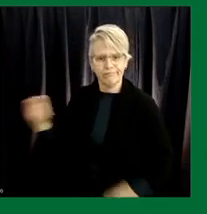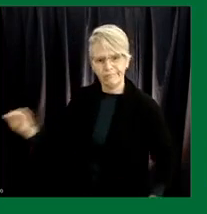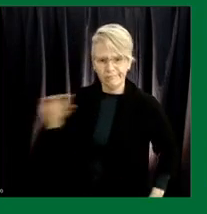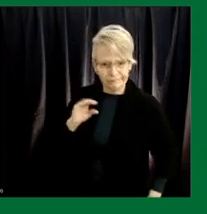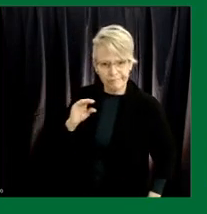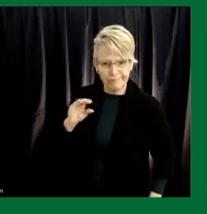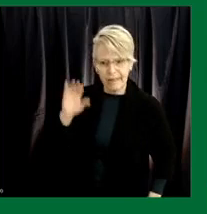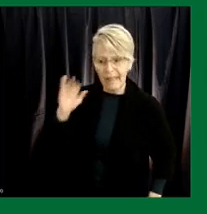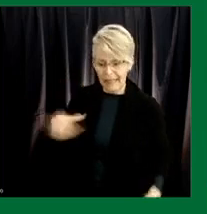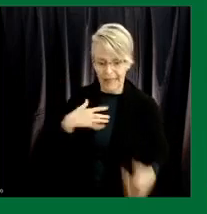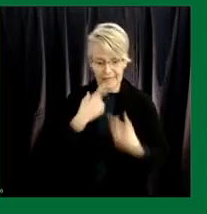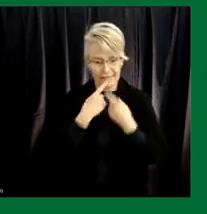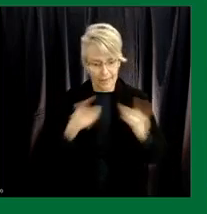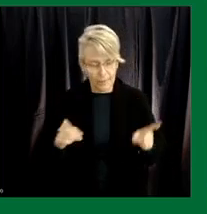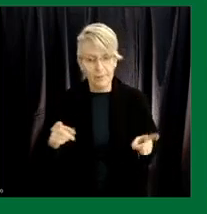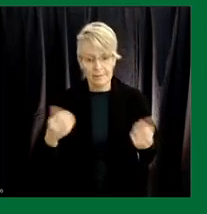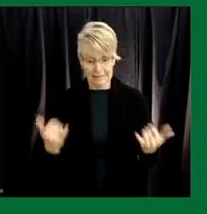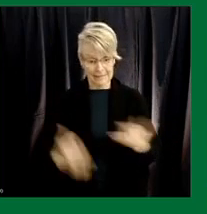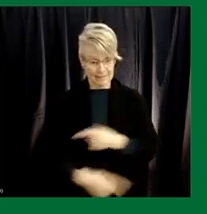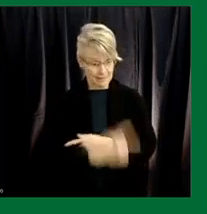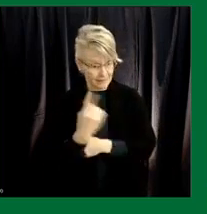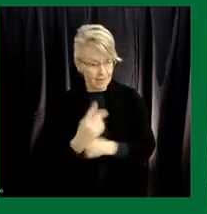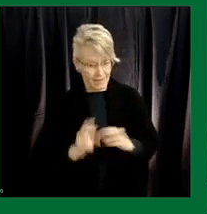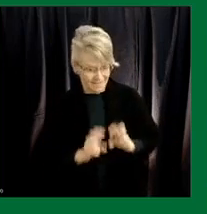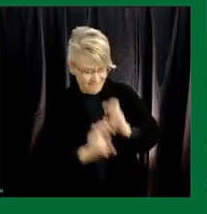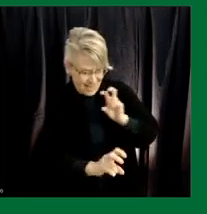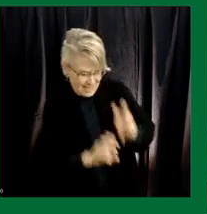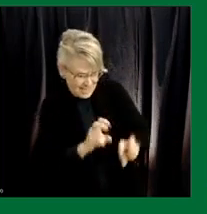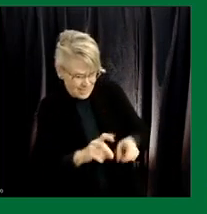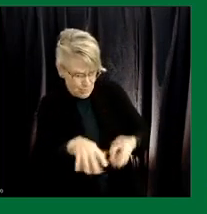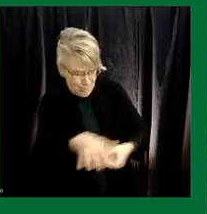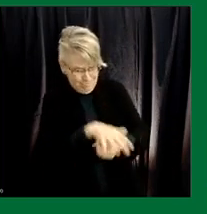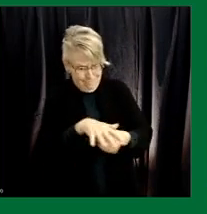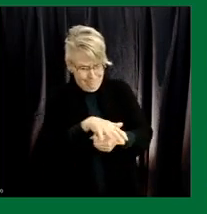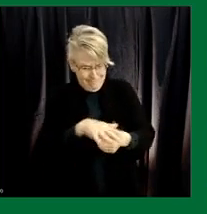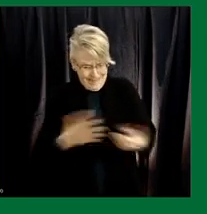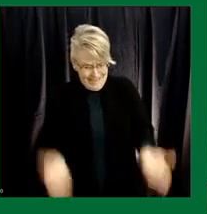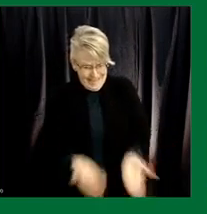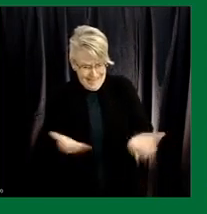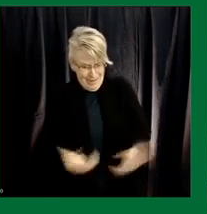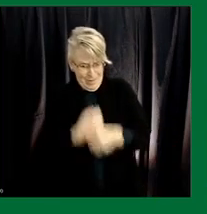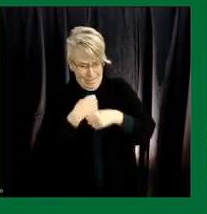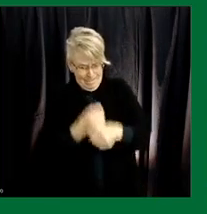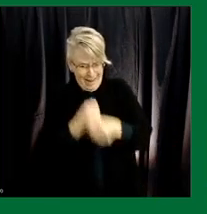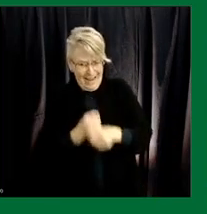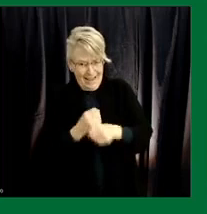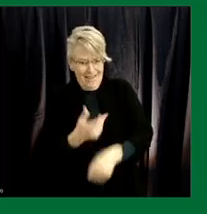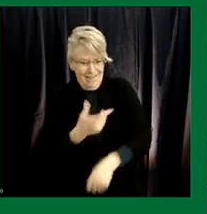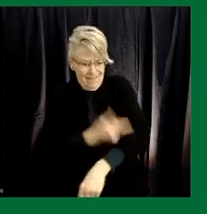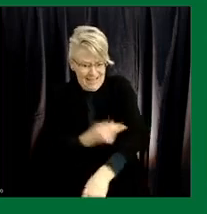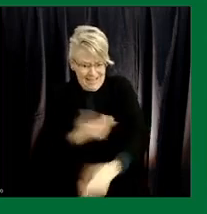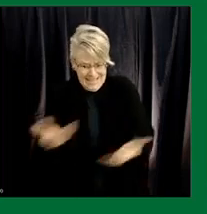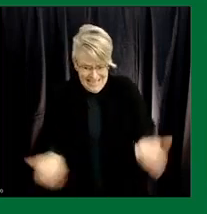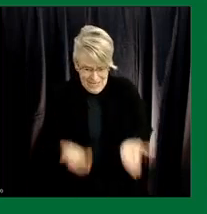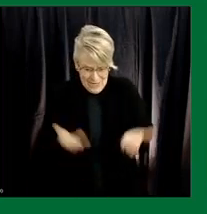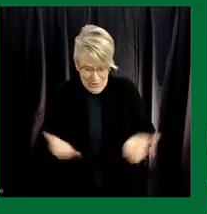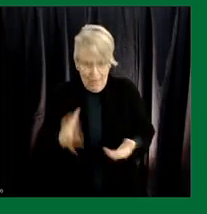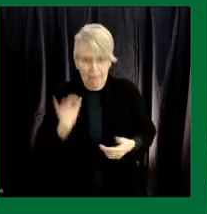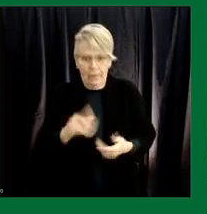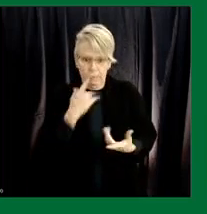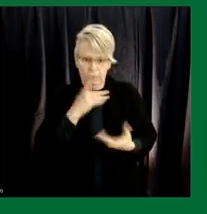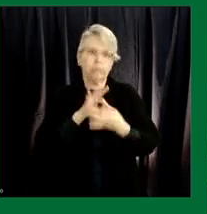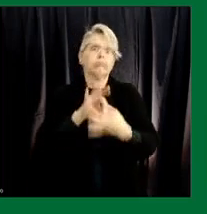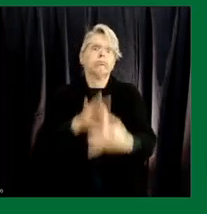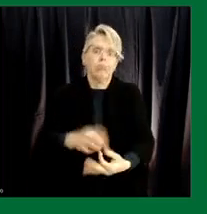in the announcement that we we have here today in investing in domestic vaccine development and production i think is very relevant